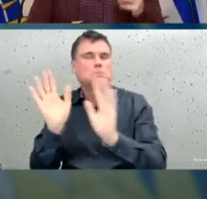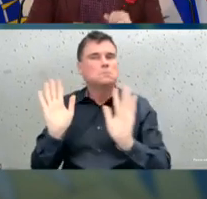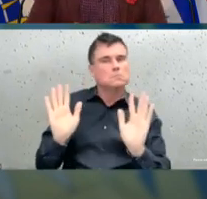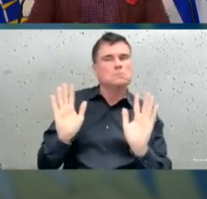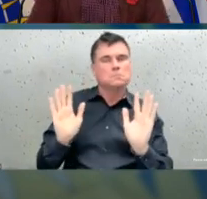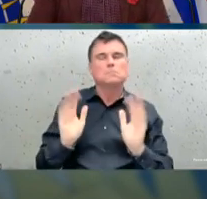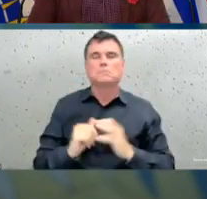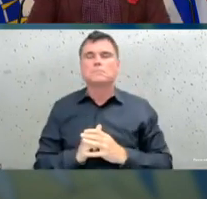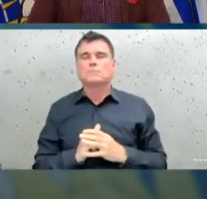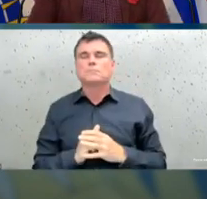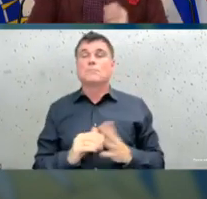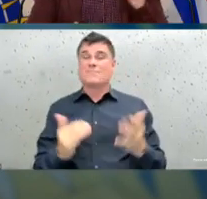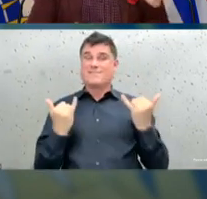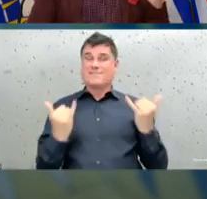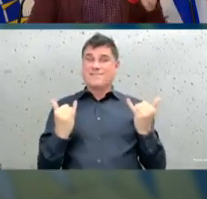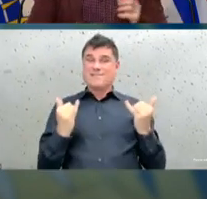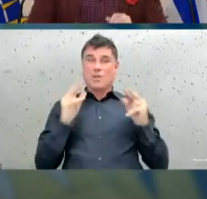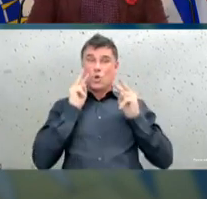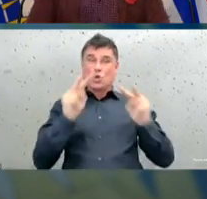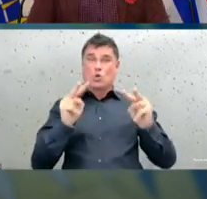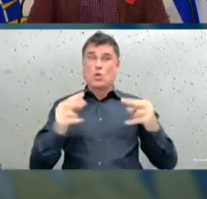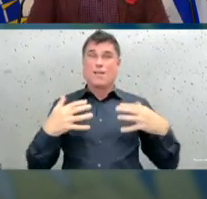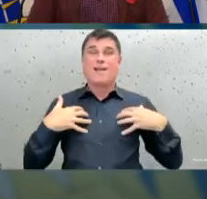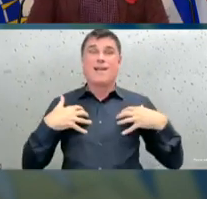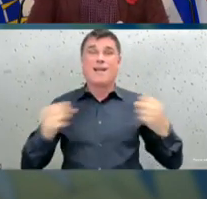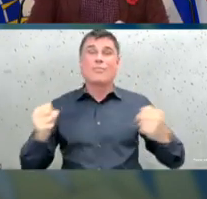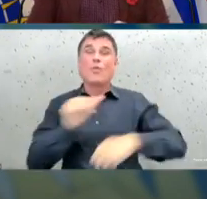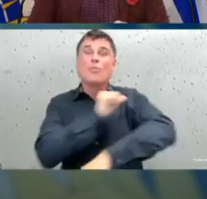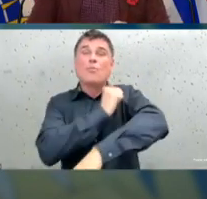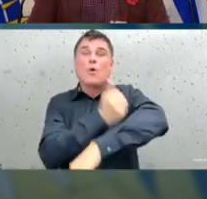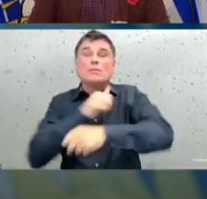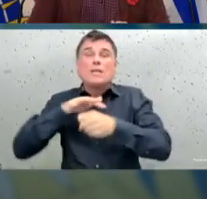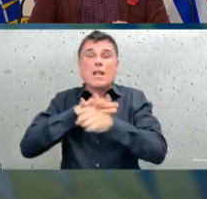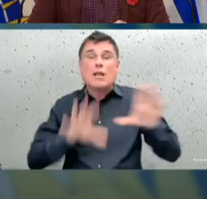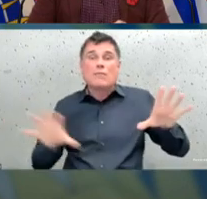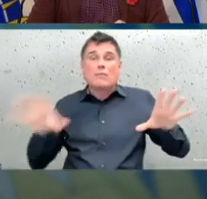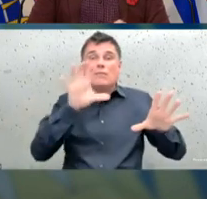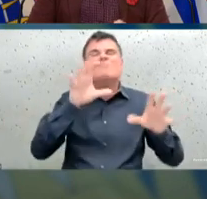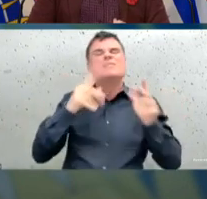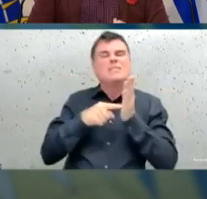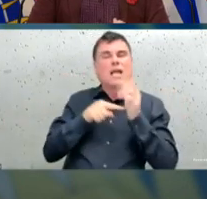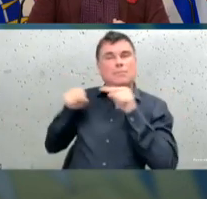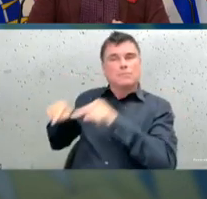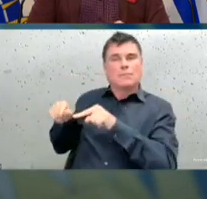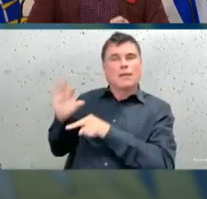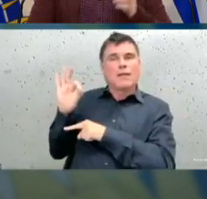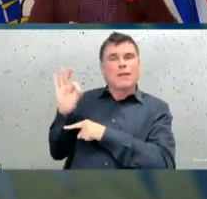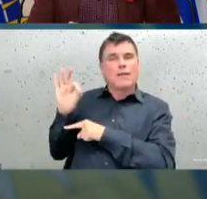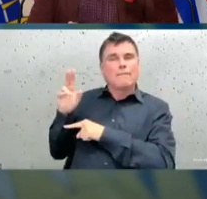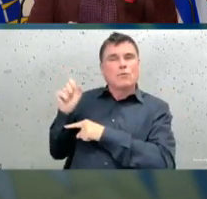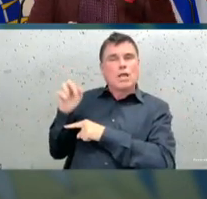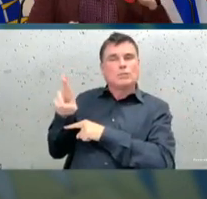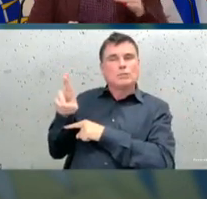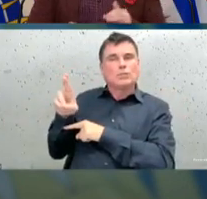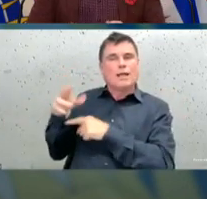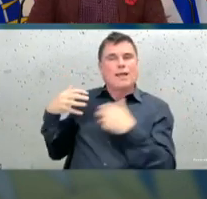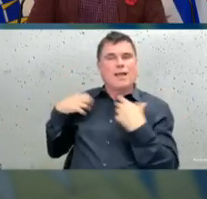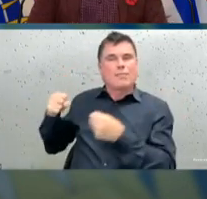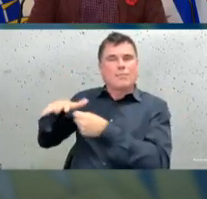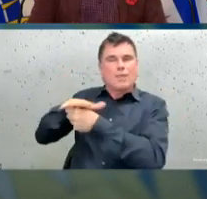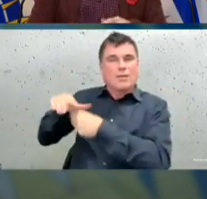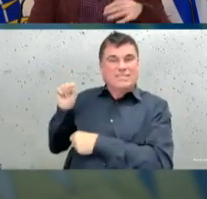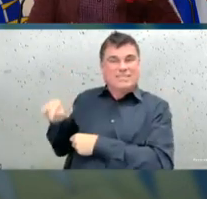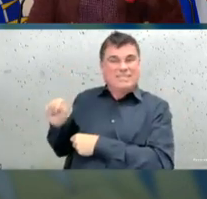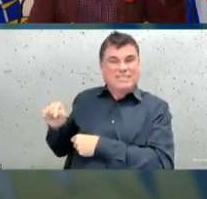wave has been driven initially by a rapid increase of cases in interior health that have finally now started to